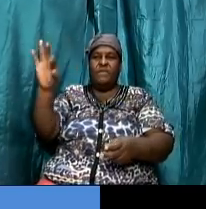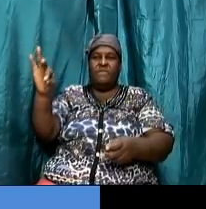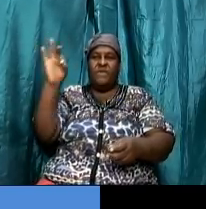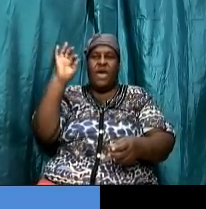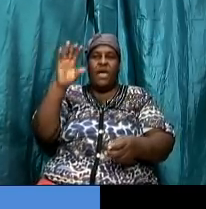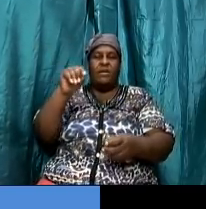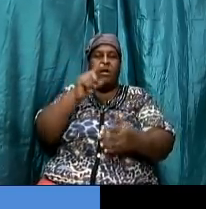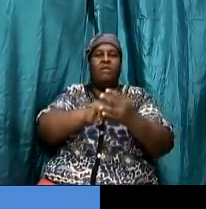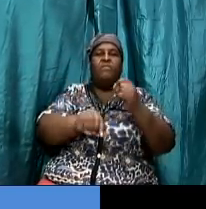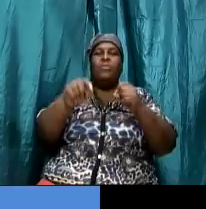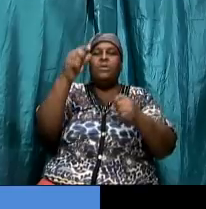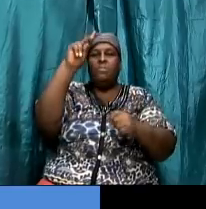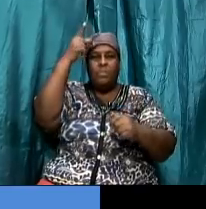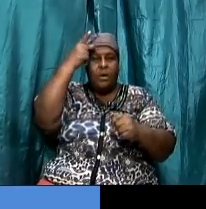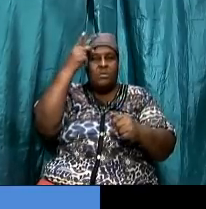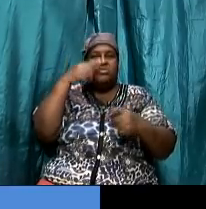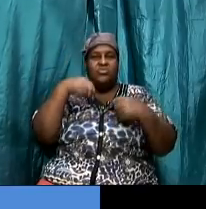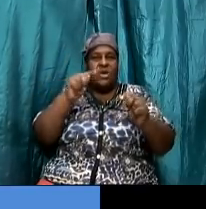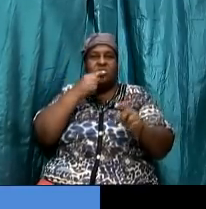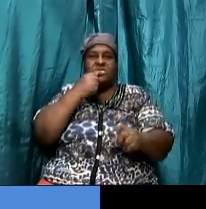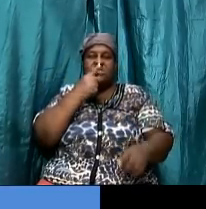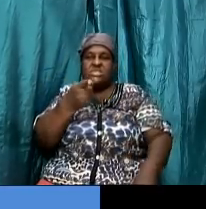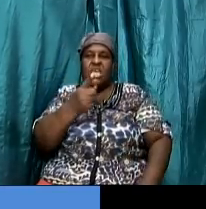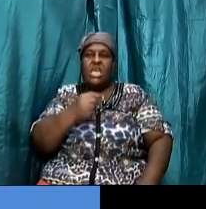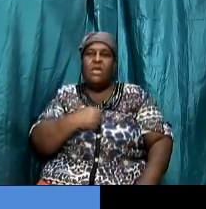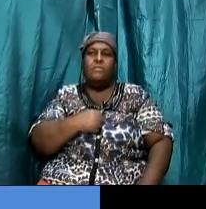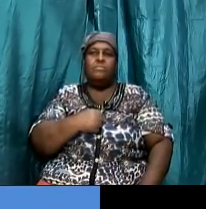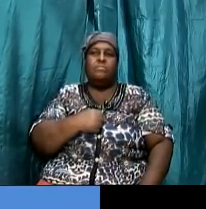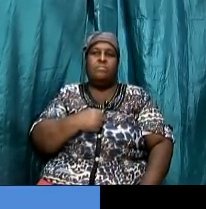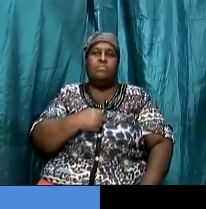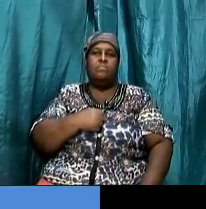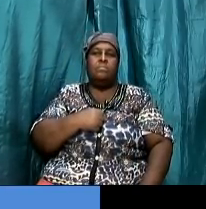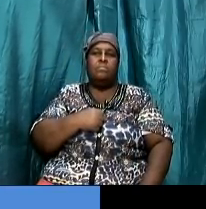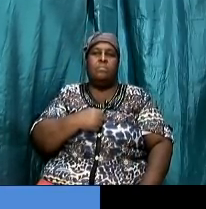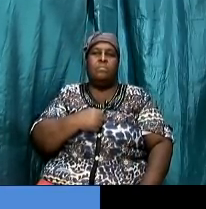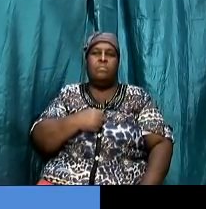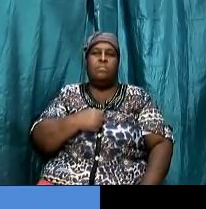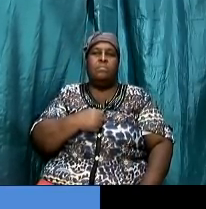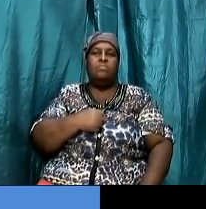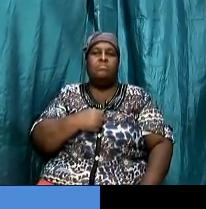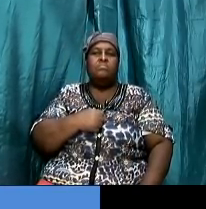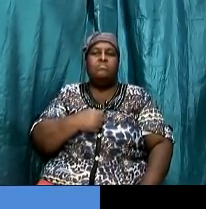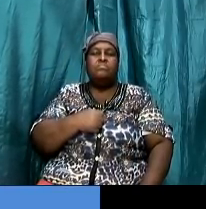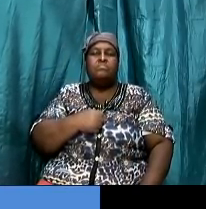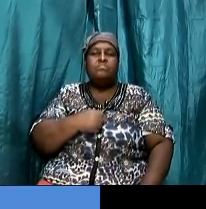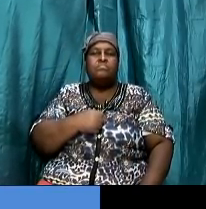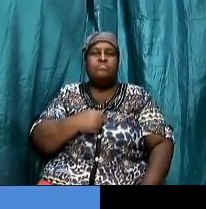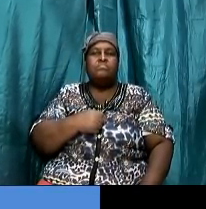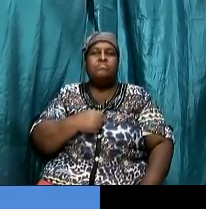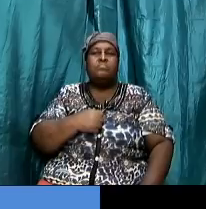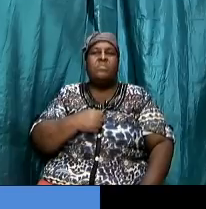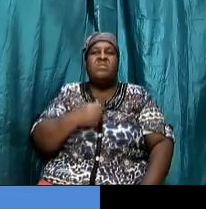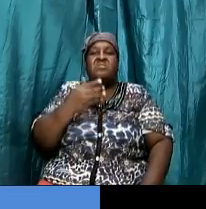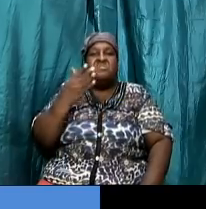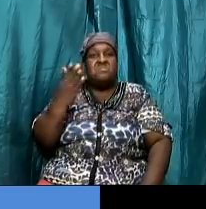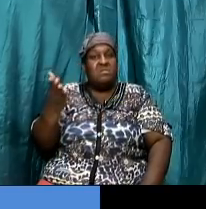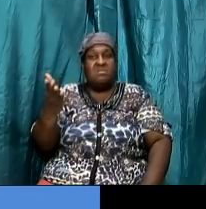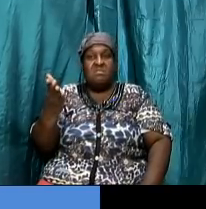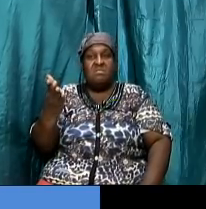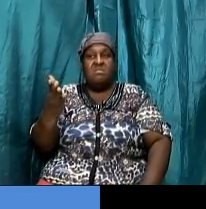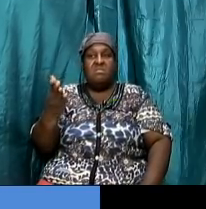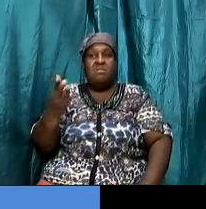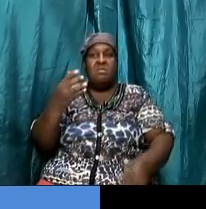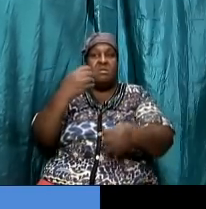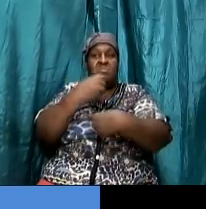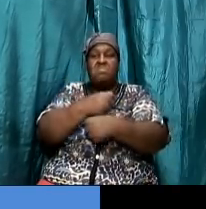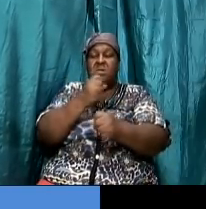paul was trying to say to them wanting to get what paul was trying to convey to the church in galatia they already were